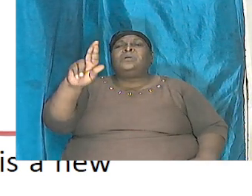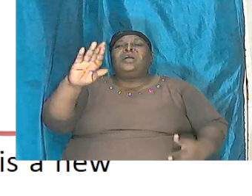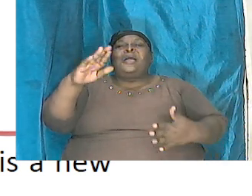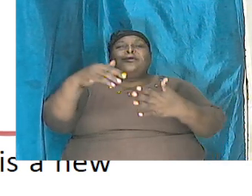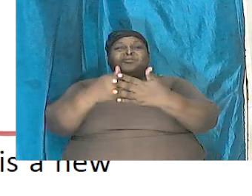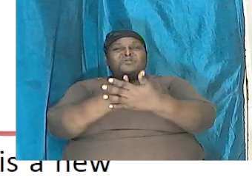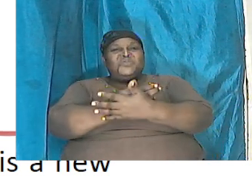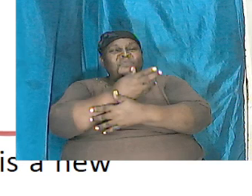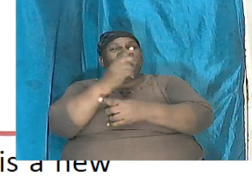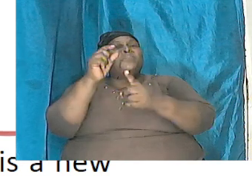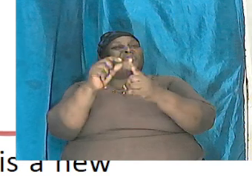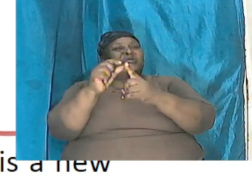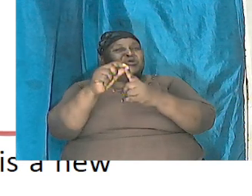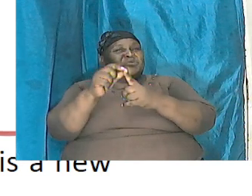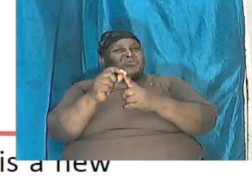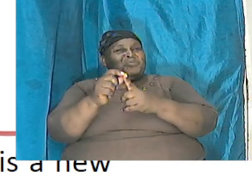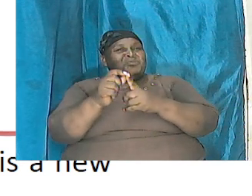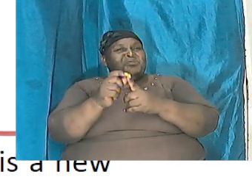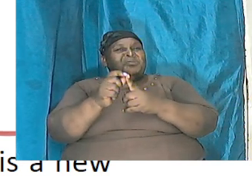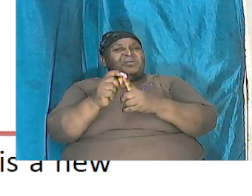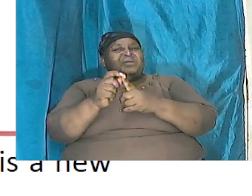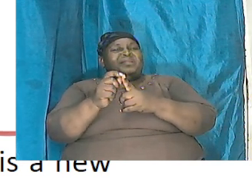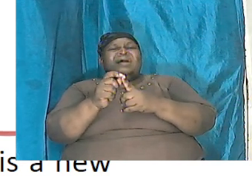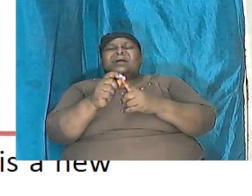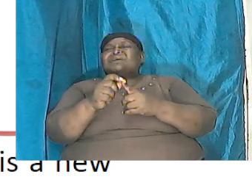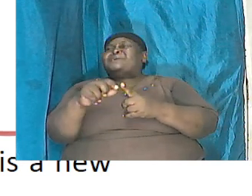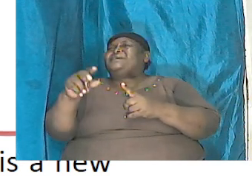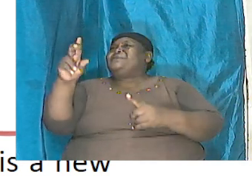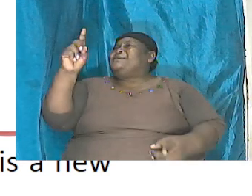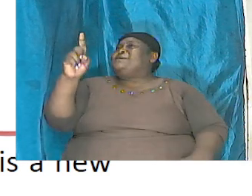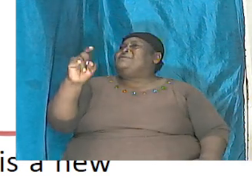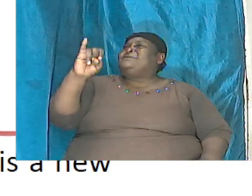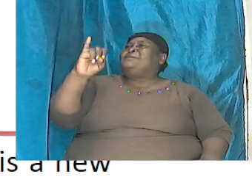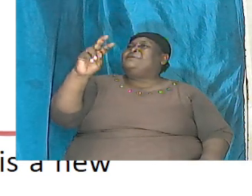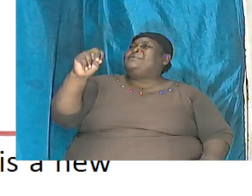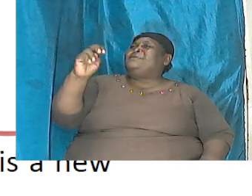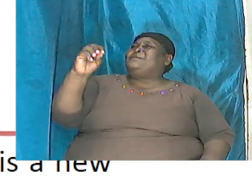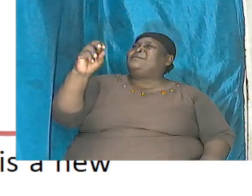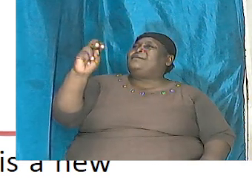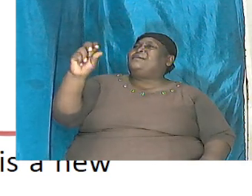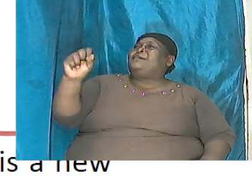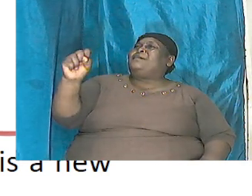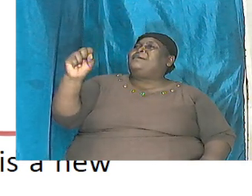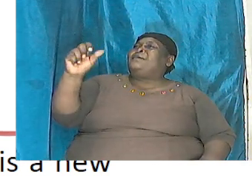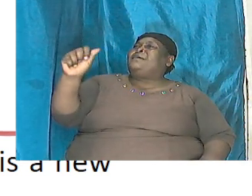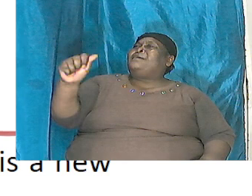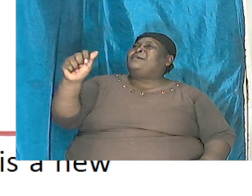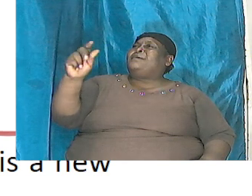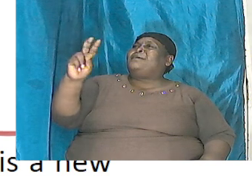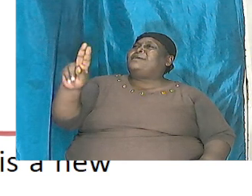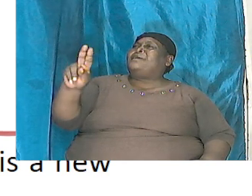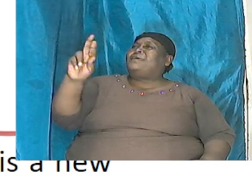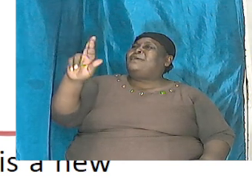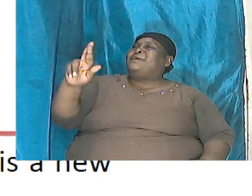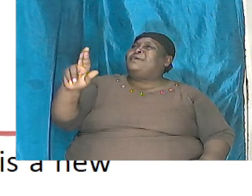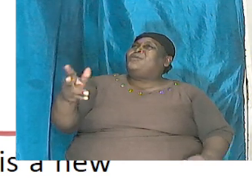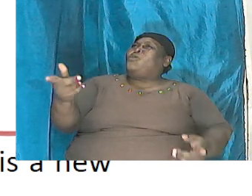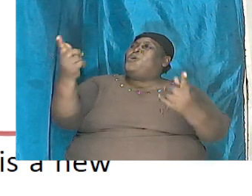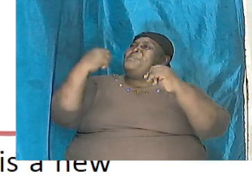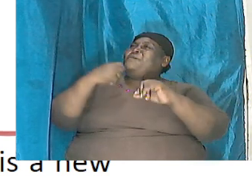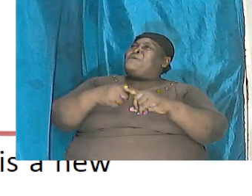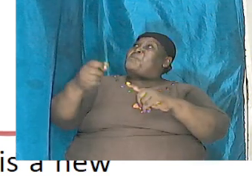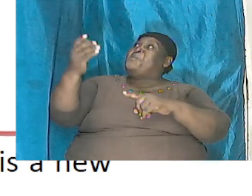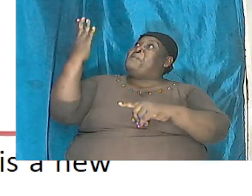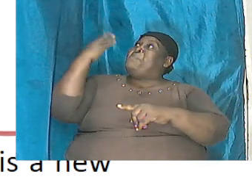relatively new word it's not like dinosaur was a word that was coming from way back thousands of years ago and